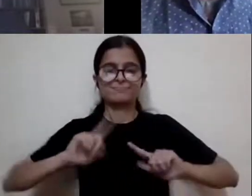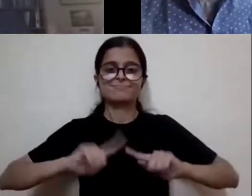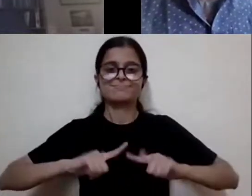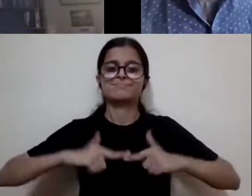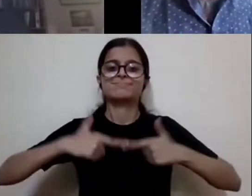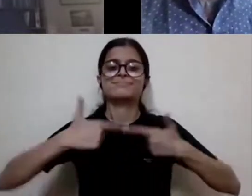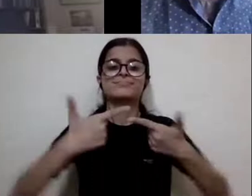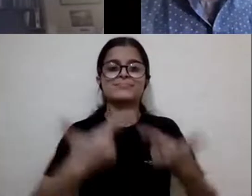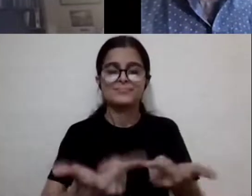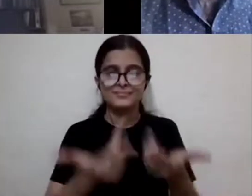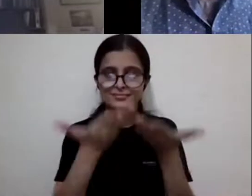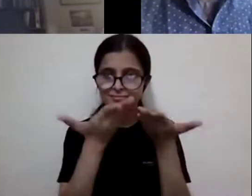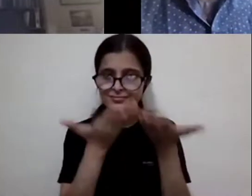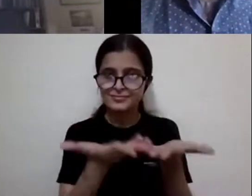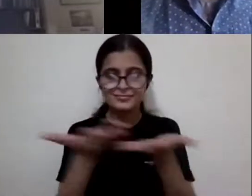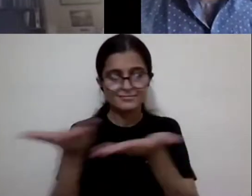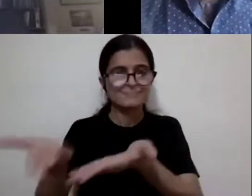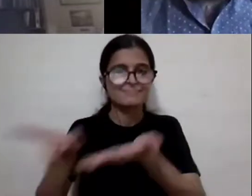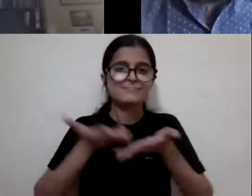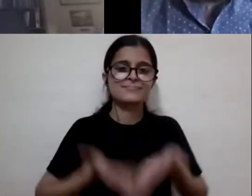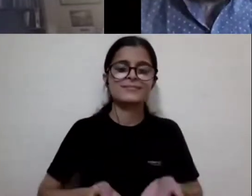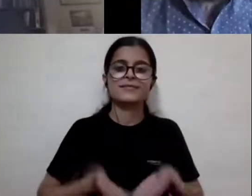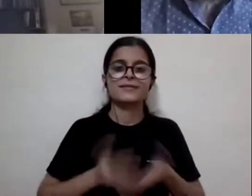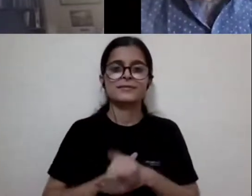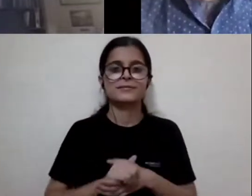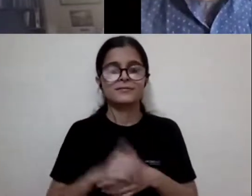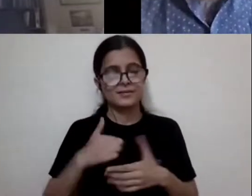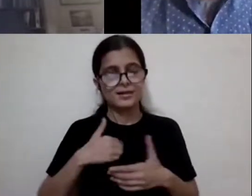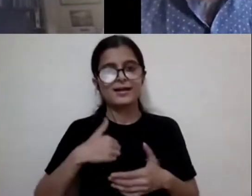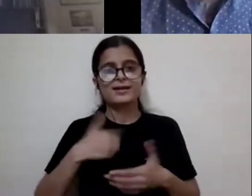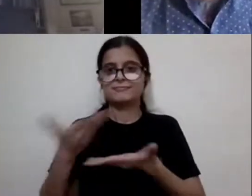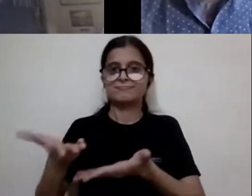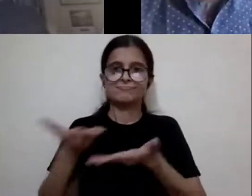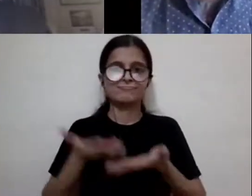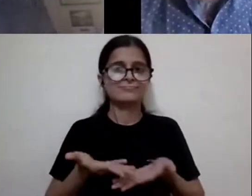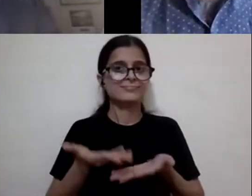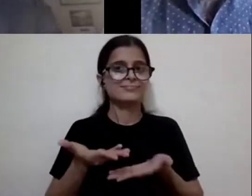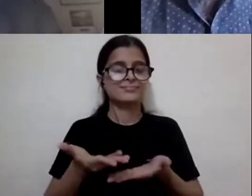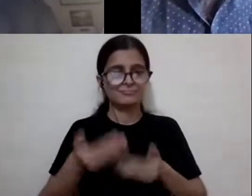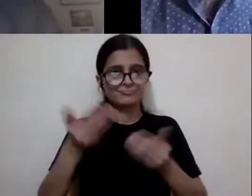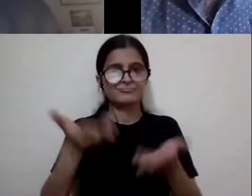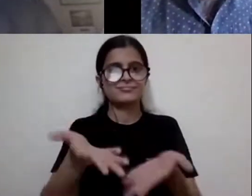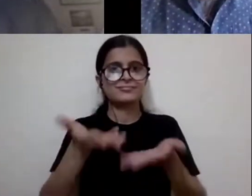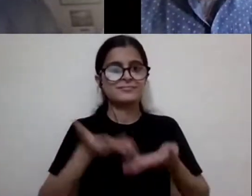come up. So I invite him to come up on stage,